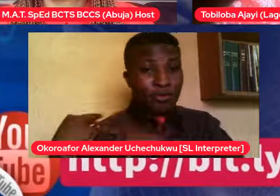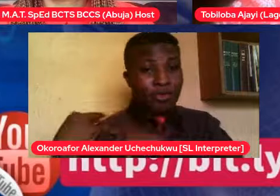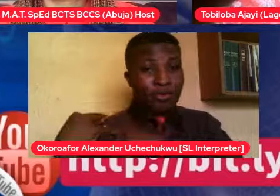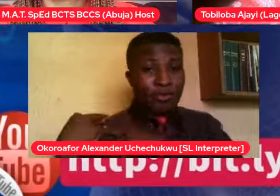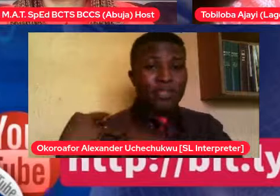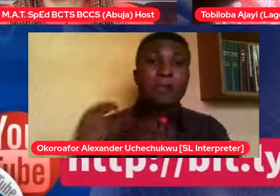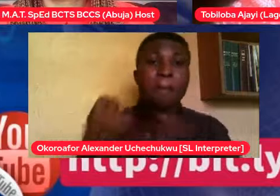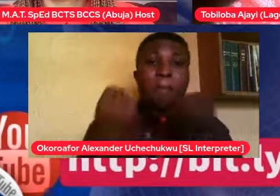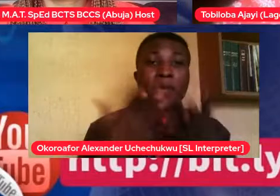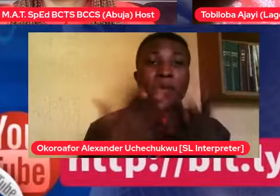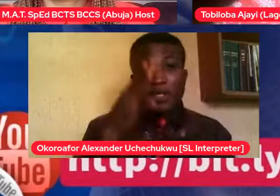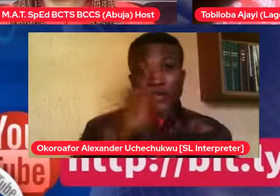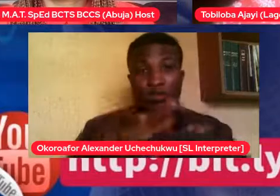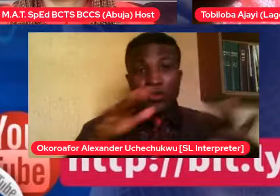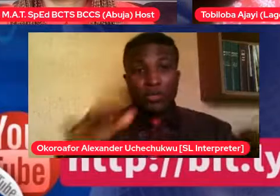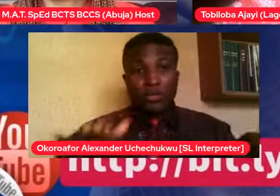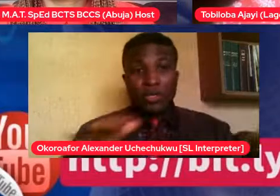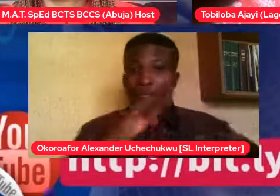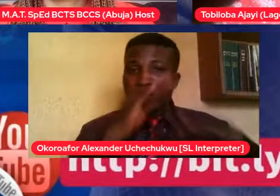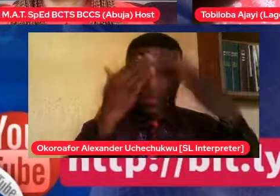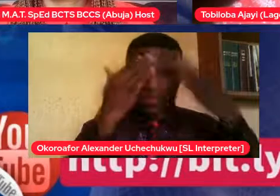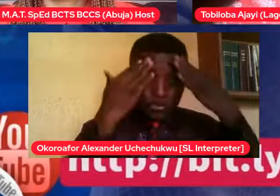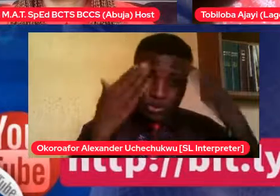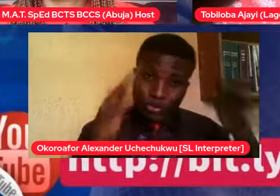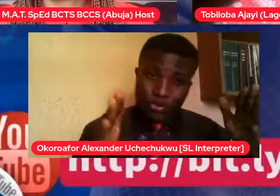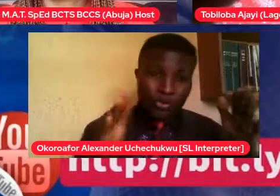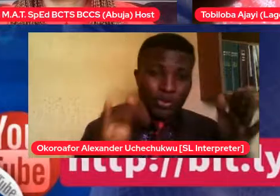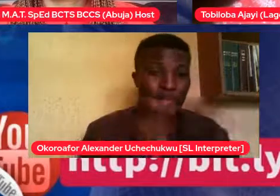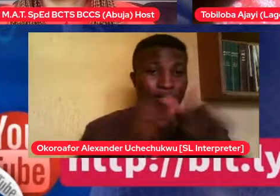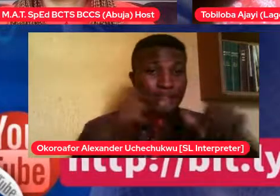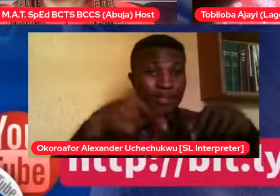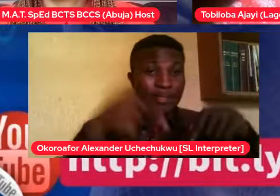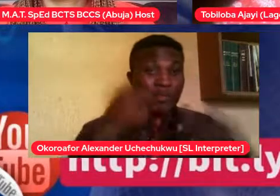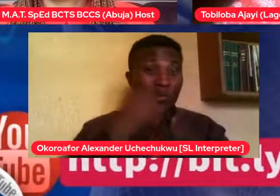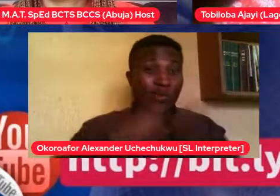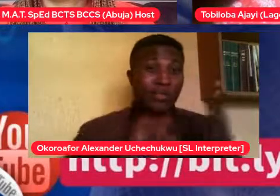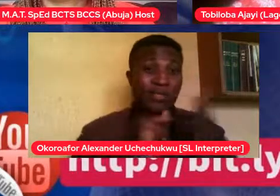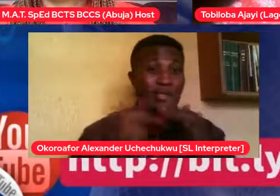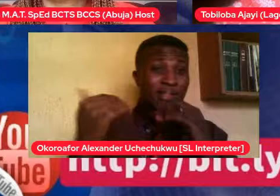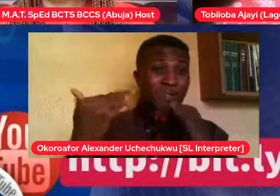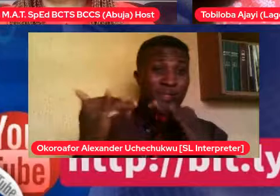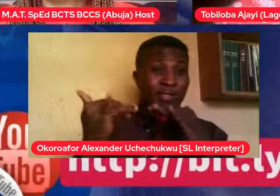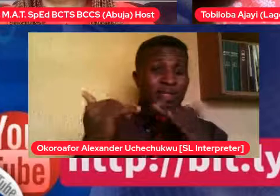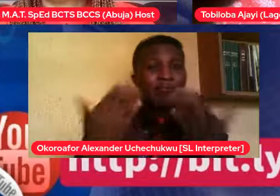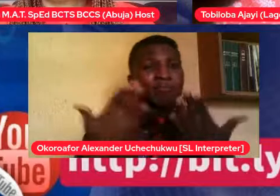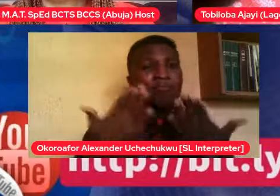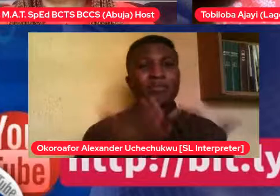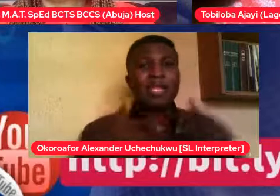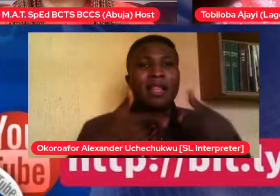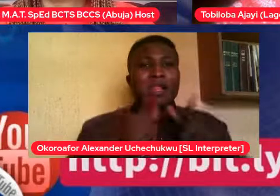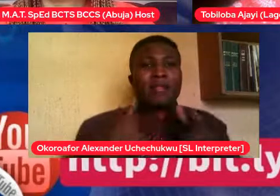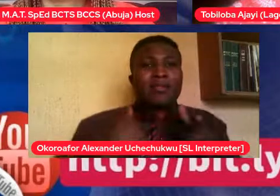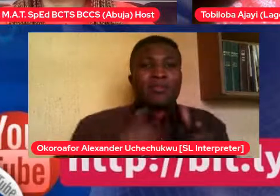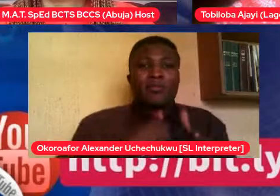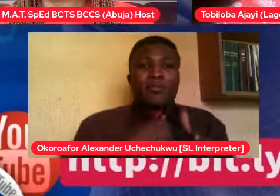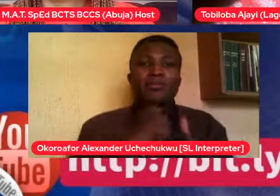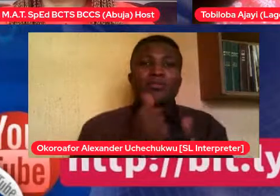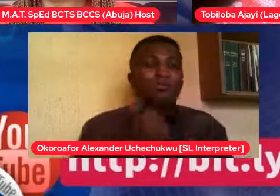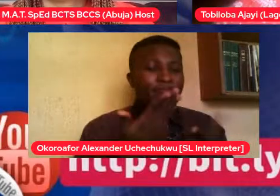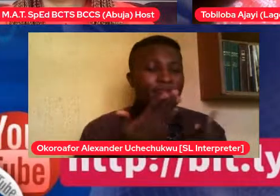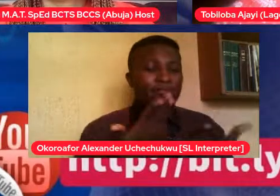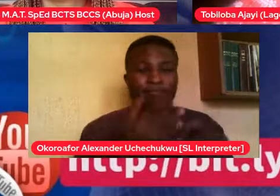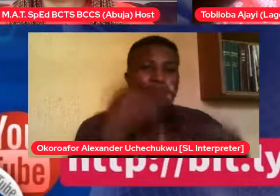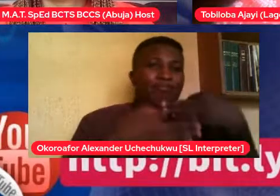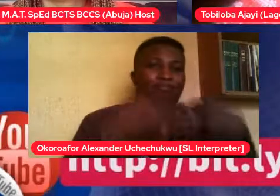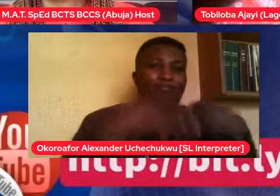Let's not judge their experiences or choices. Then become their friends. Encourage them to express themselves